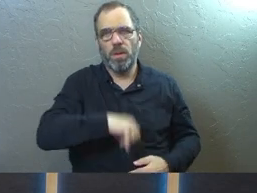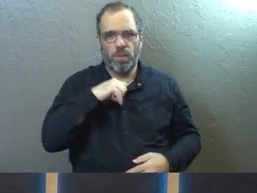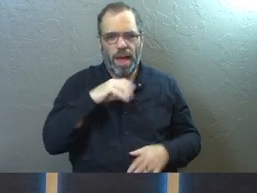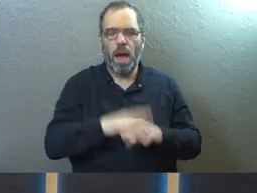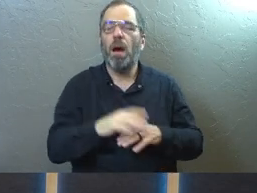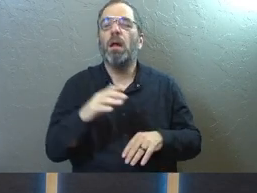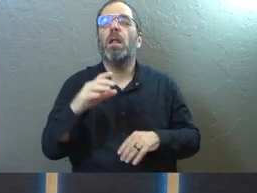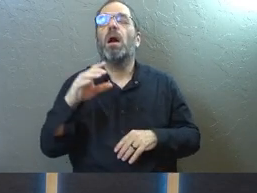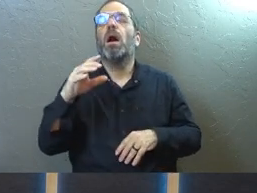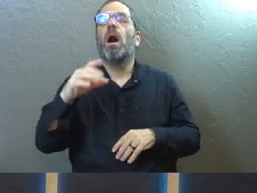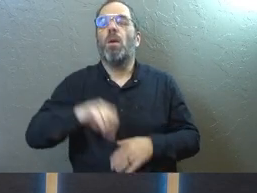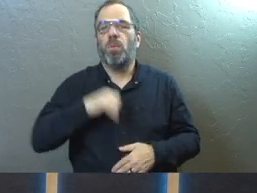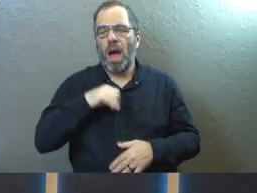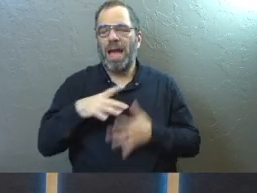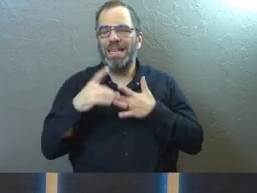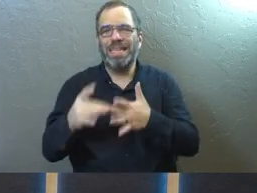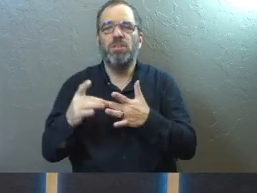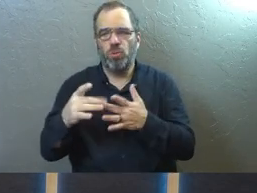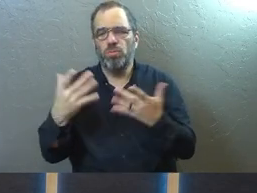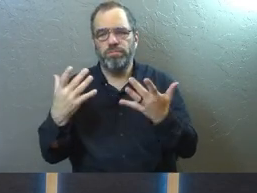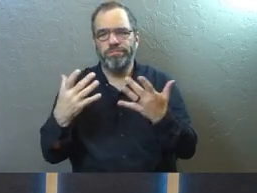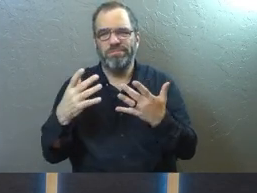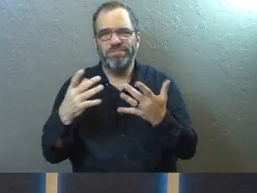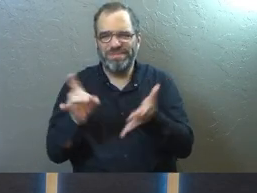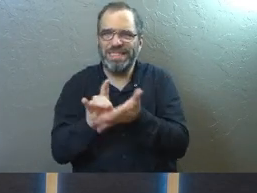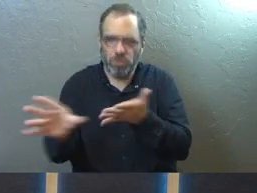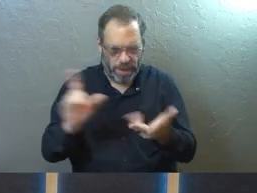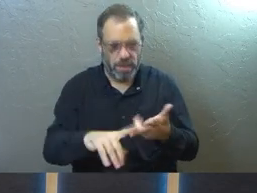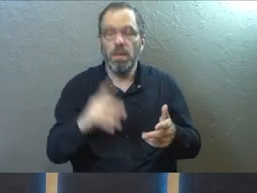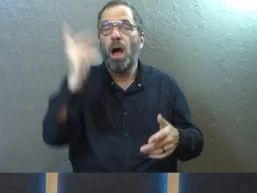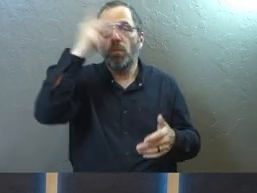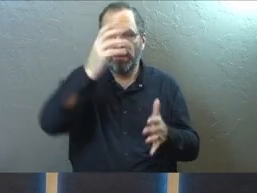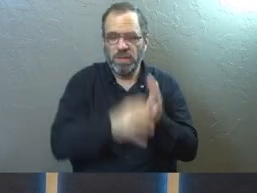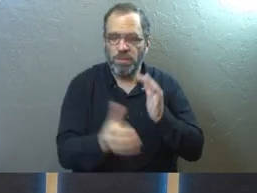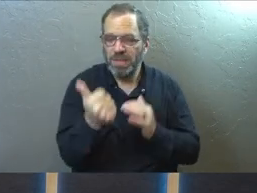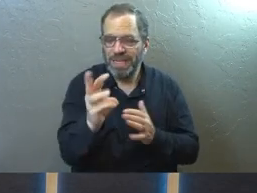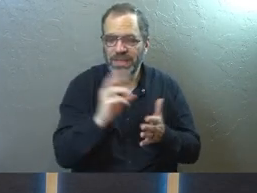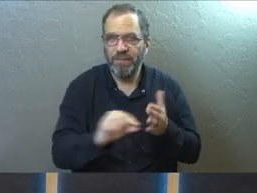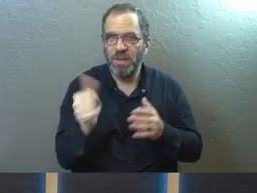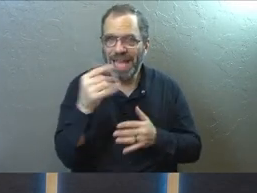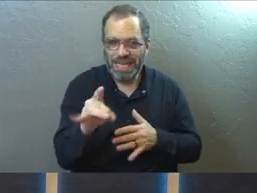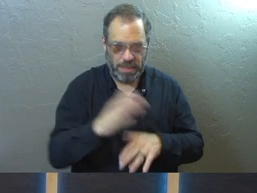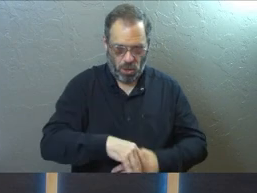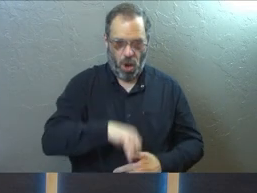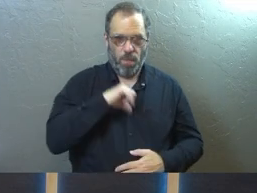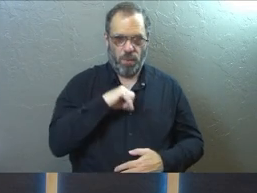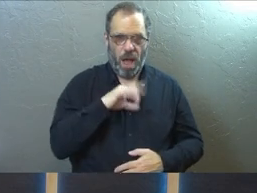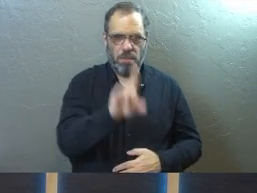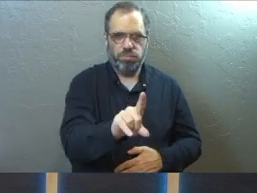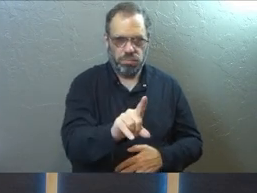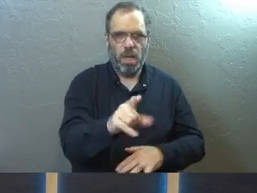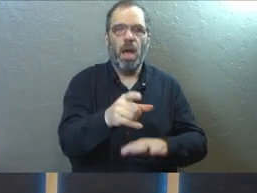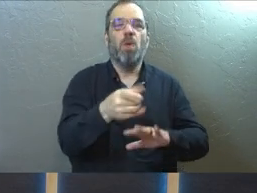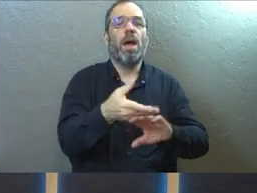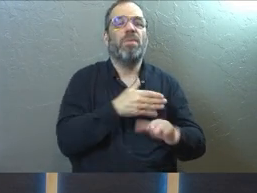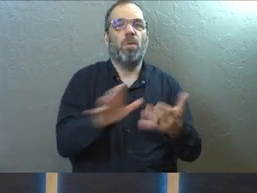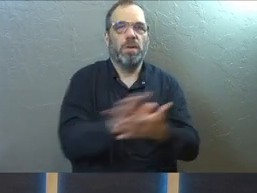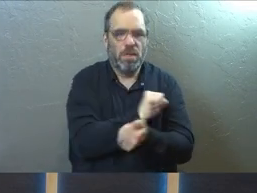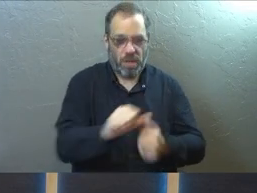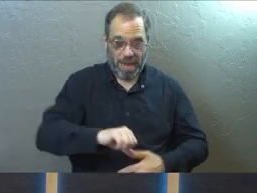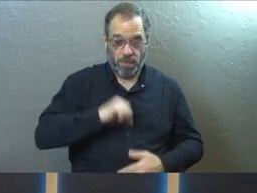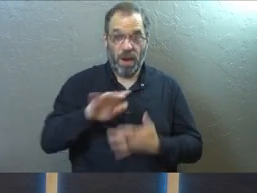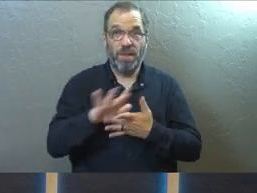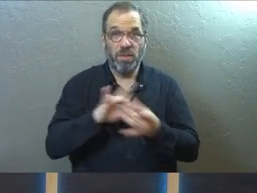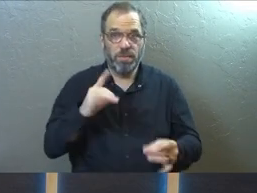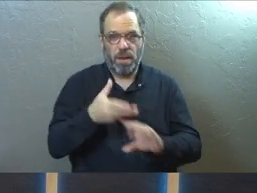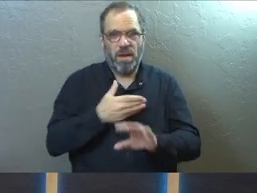2. Pride leads to disgrace. Proverbs 16, 18. It's pride that goes before destruction and a prideful